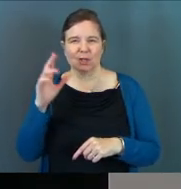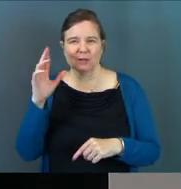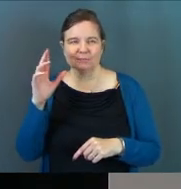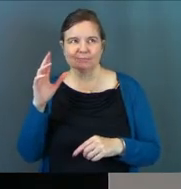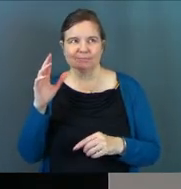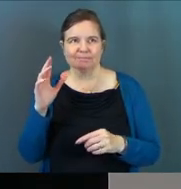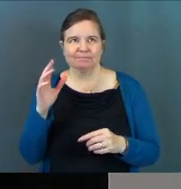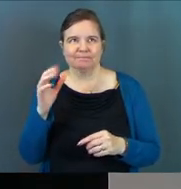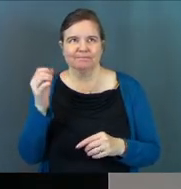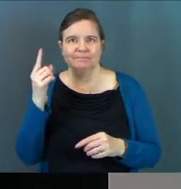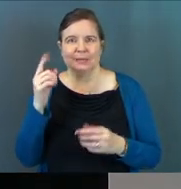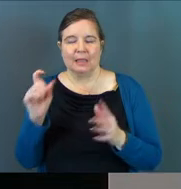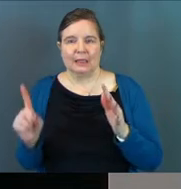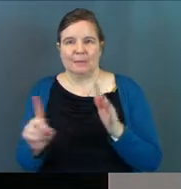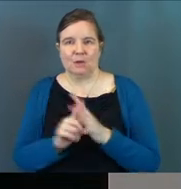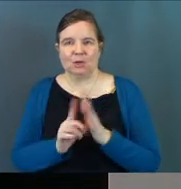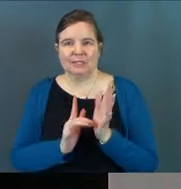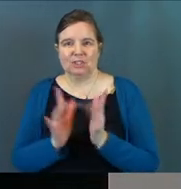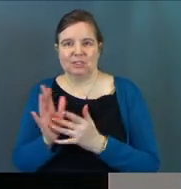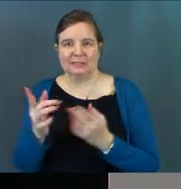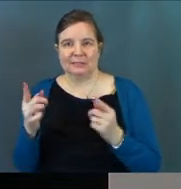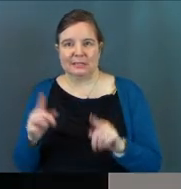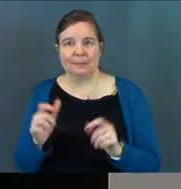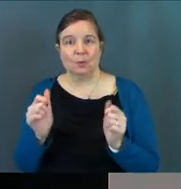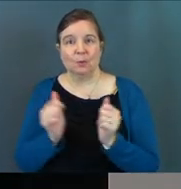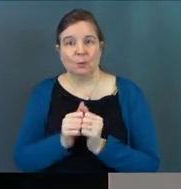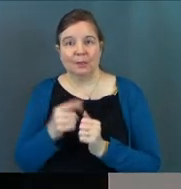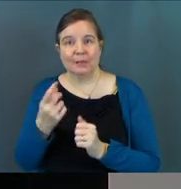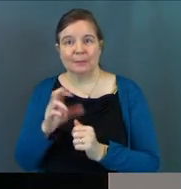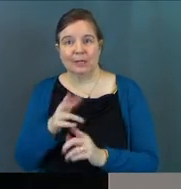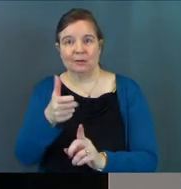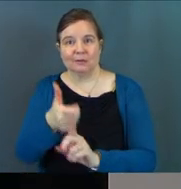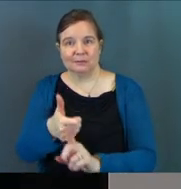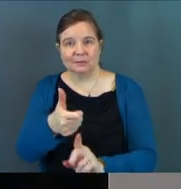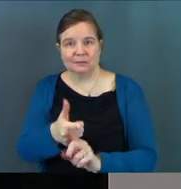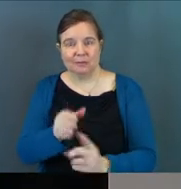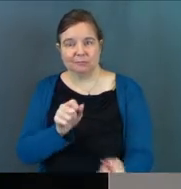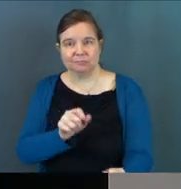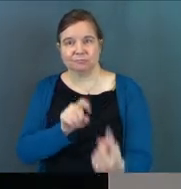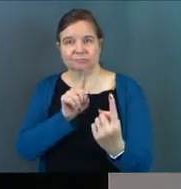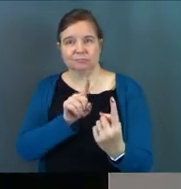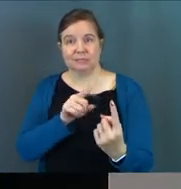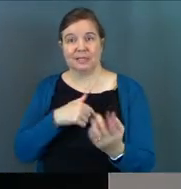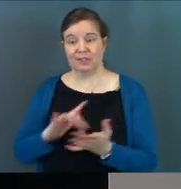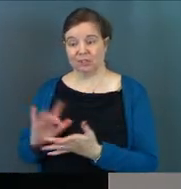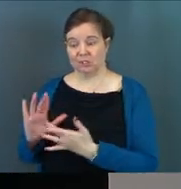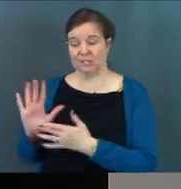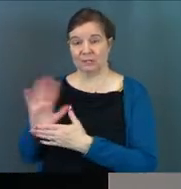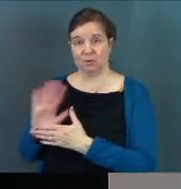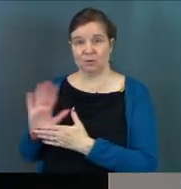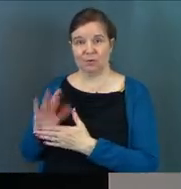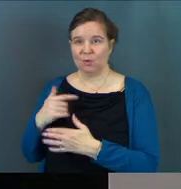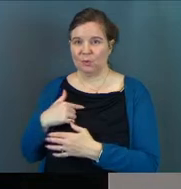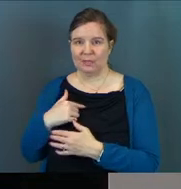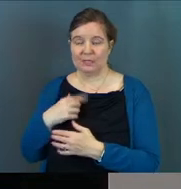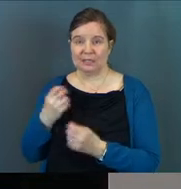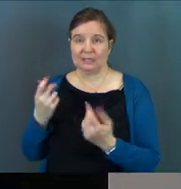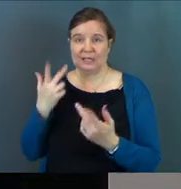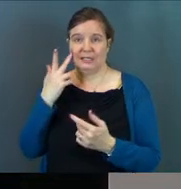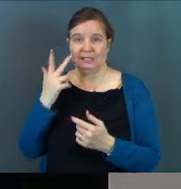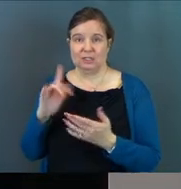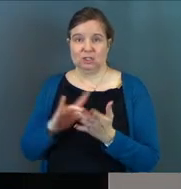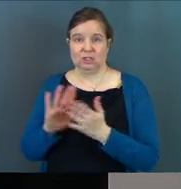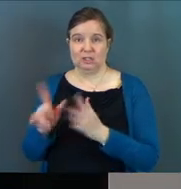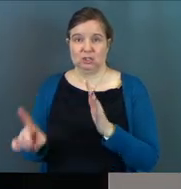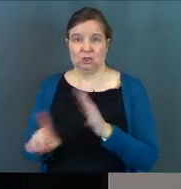heard about the appearance that Jesus made to Peter. Because even in the Jesus movies, we suddenly see